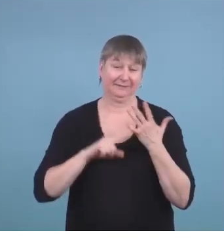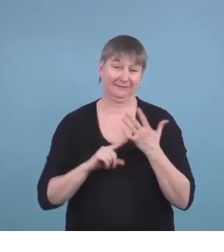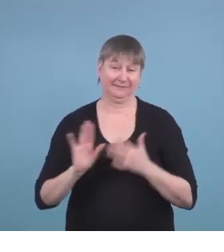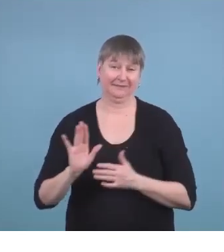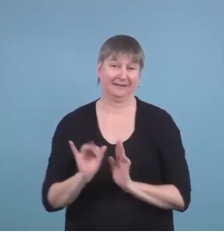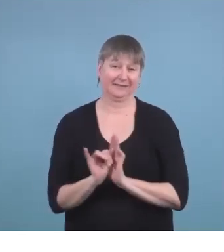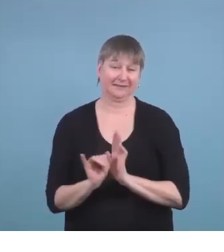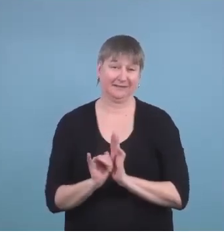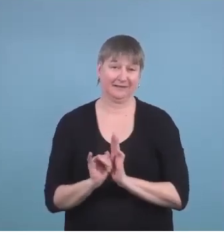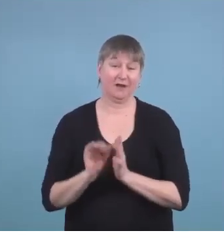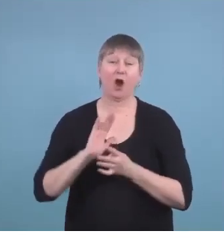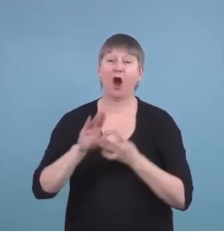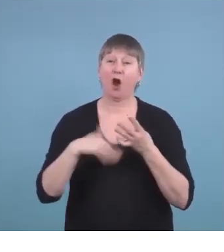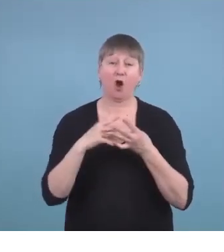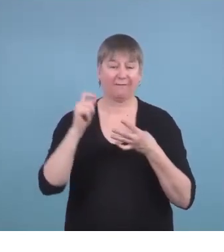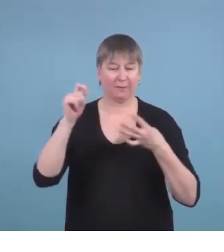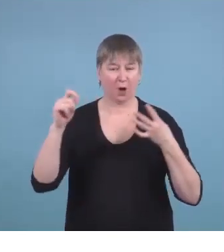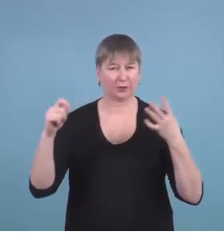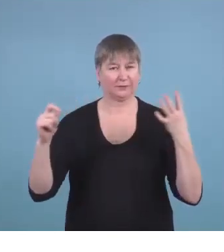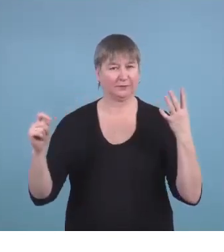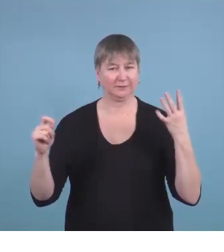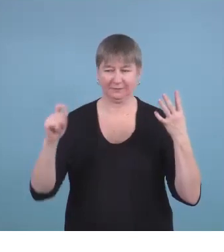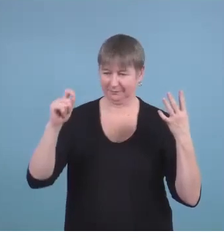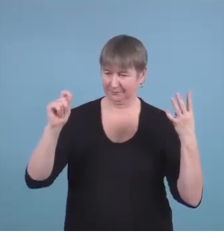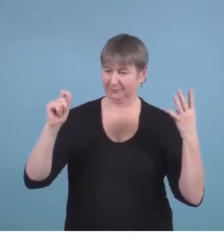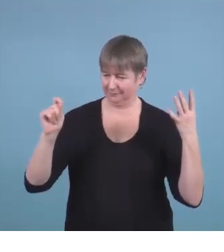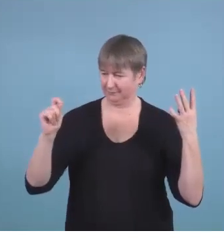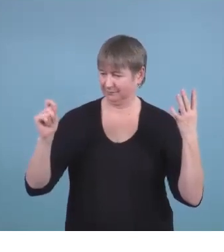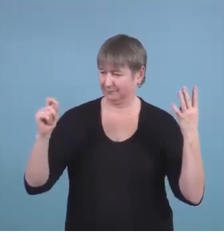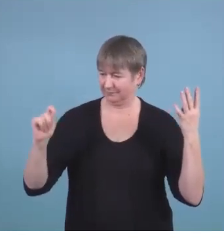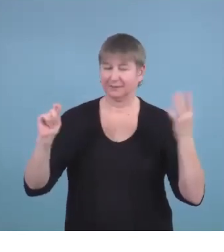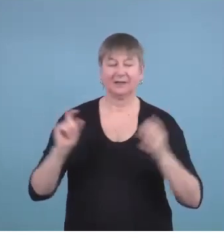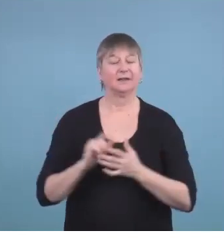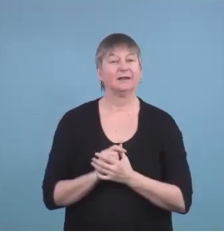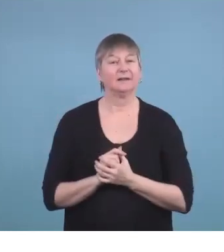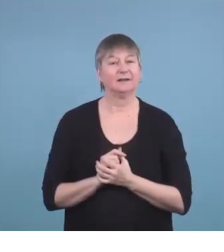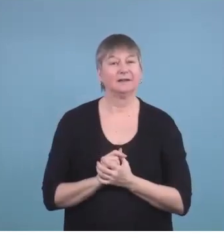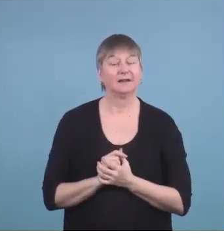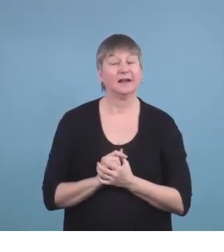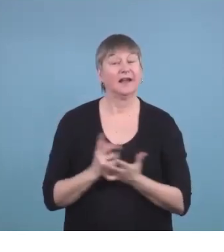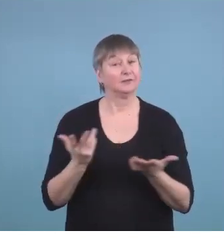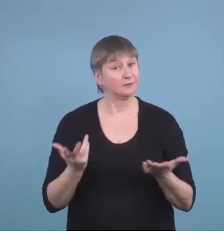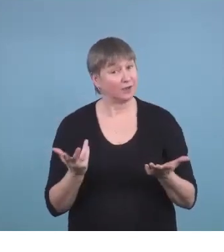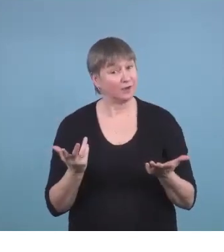All of the boxes. And so understanding that